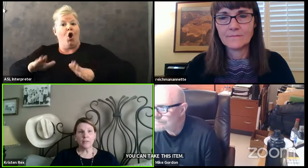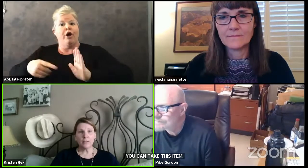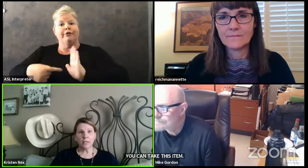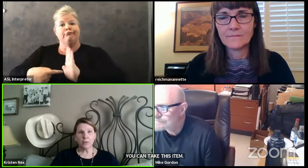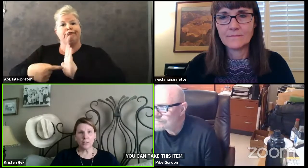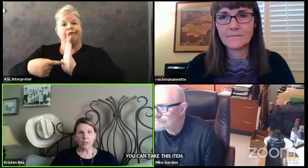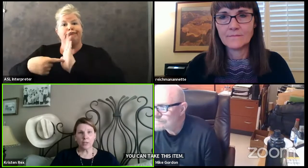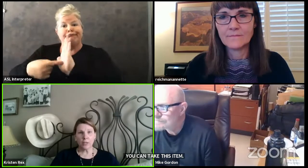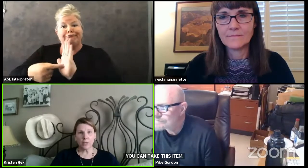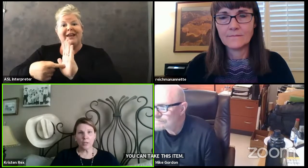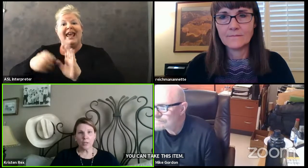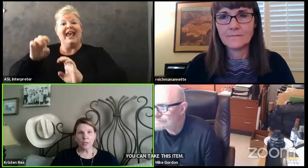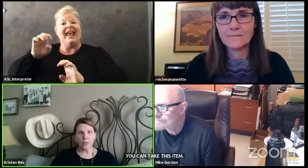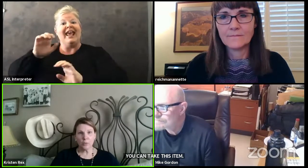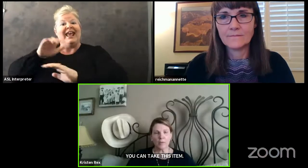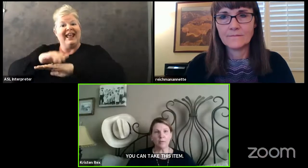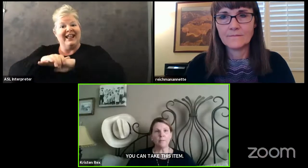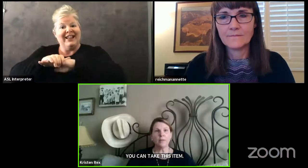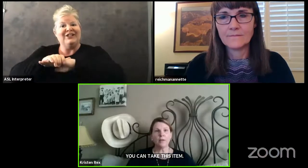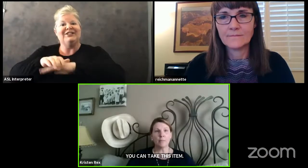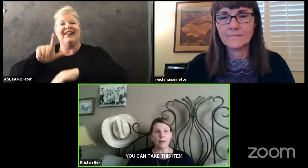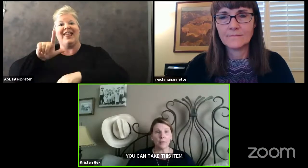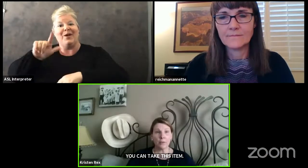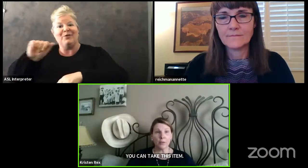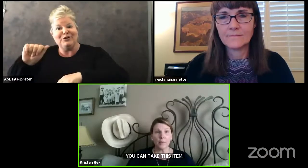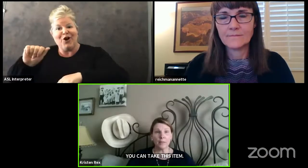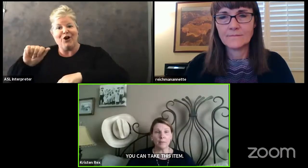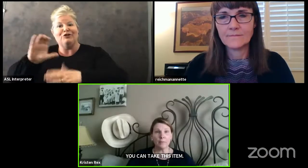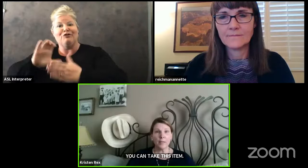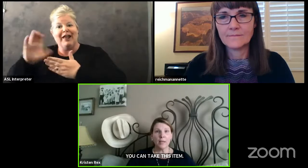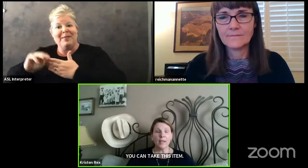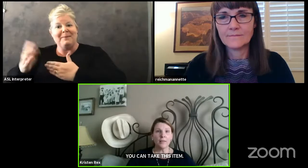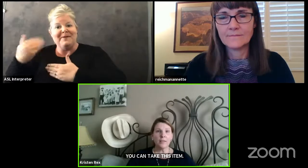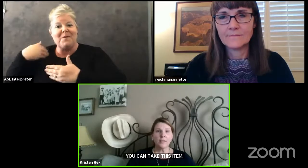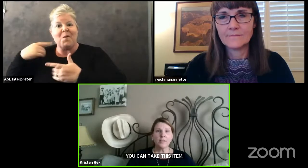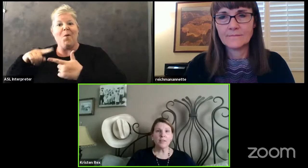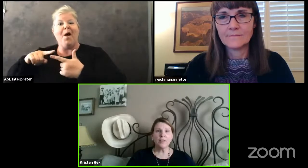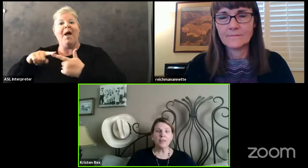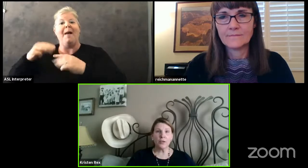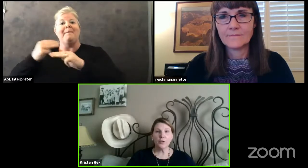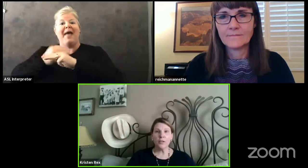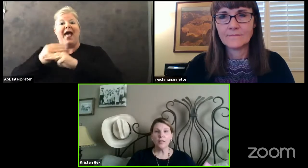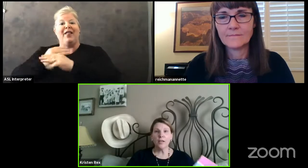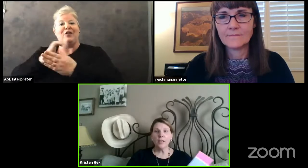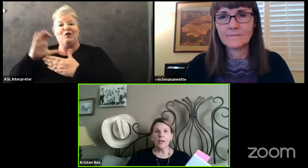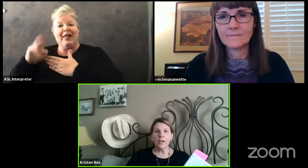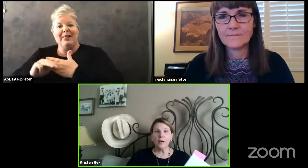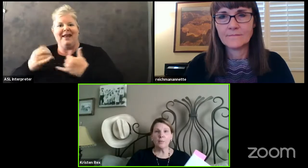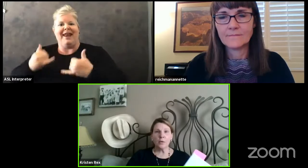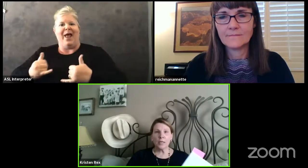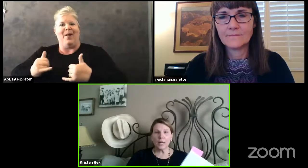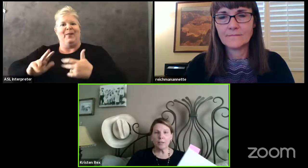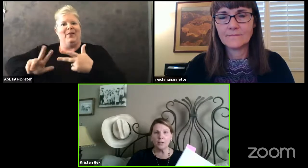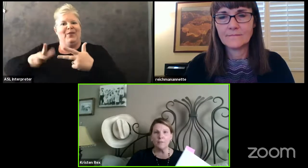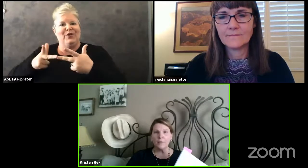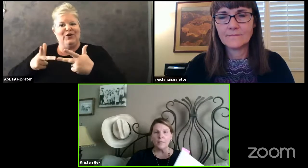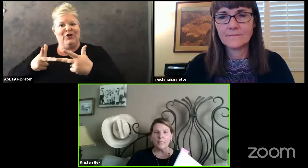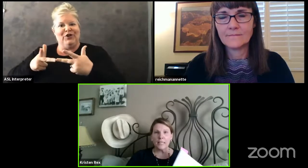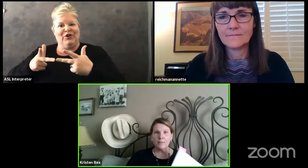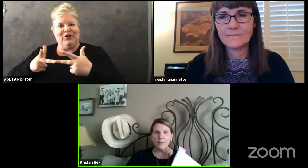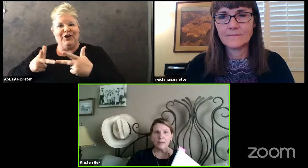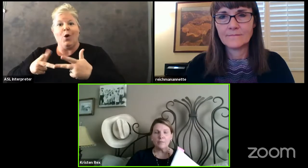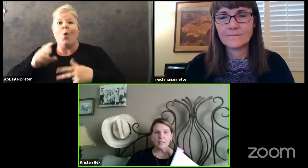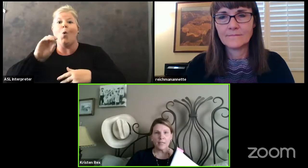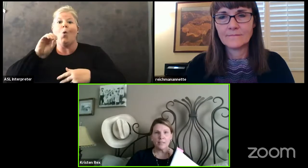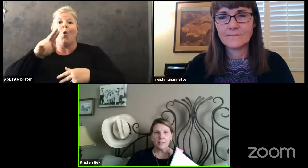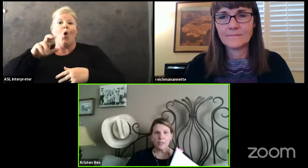english language arts curriculum our math curriculum and this is the third um oran catch off and the